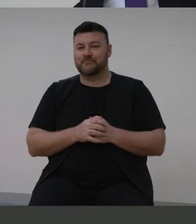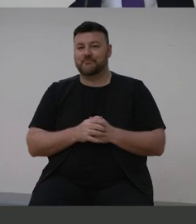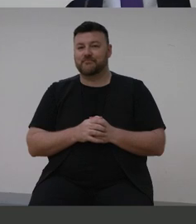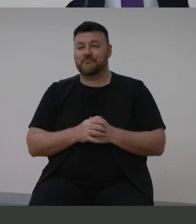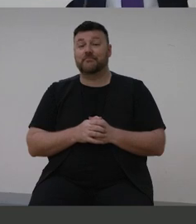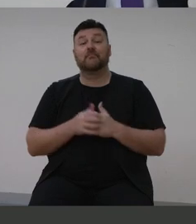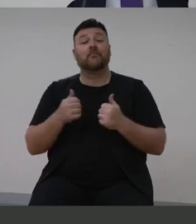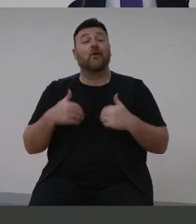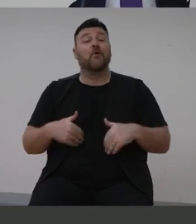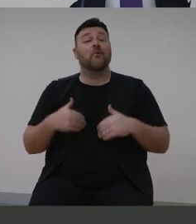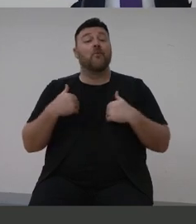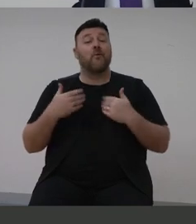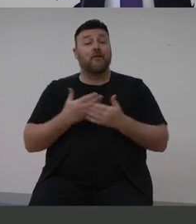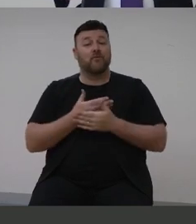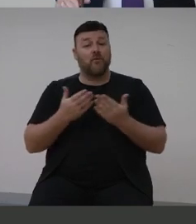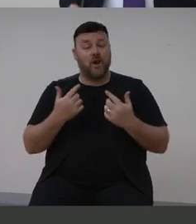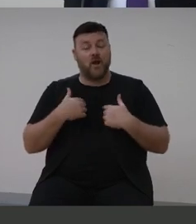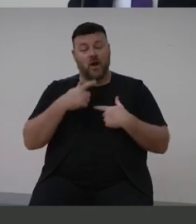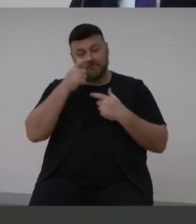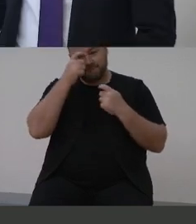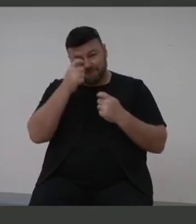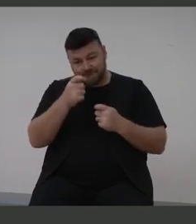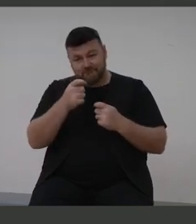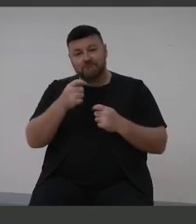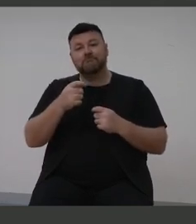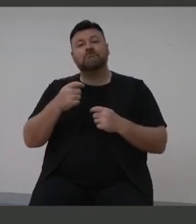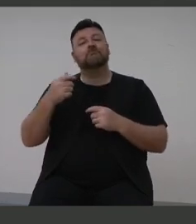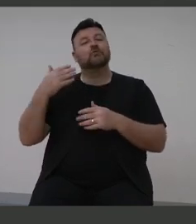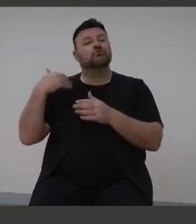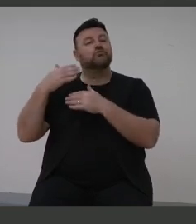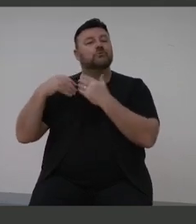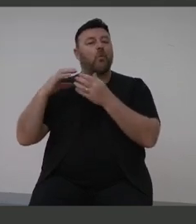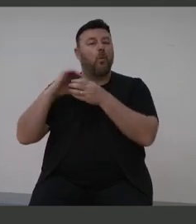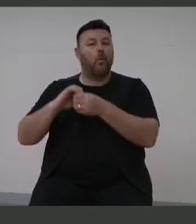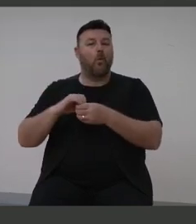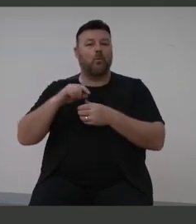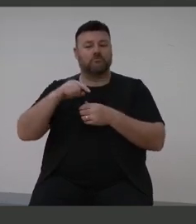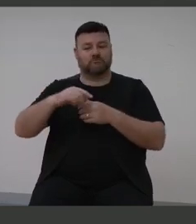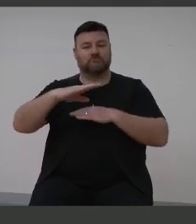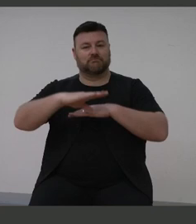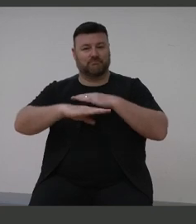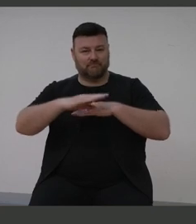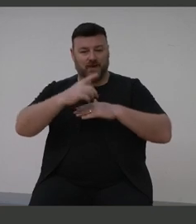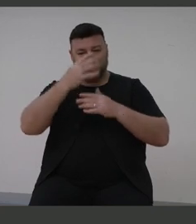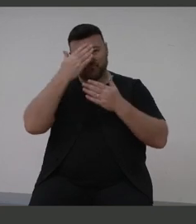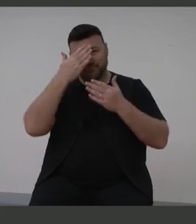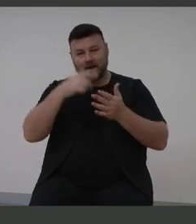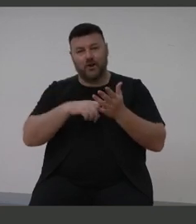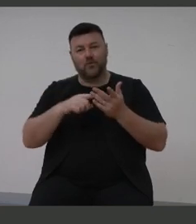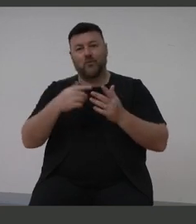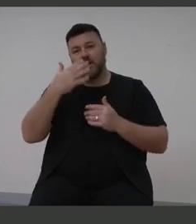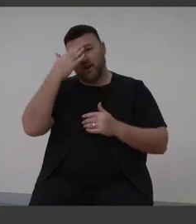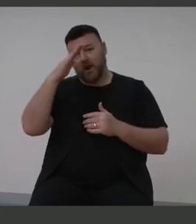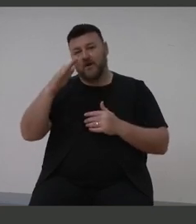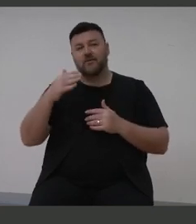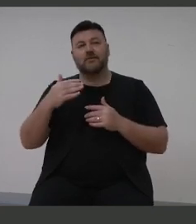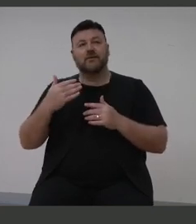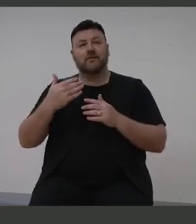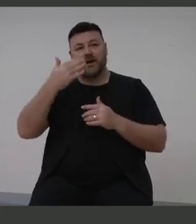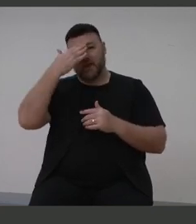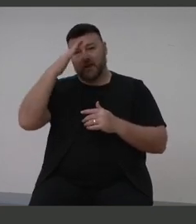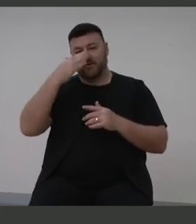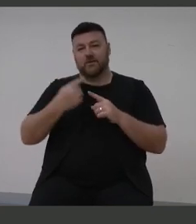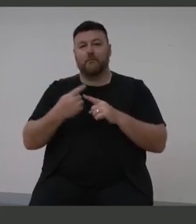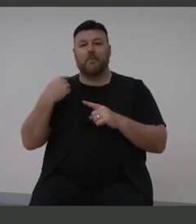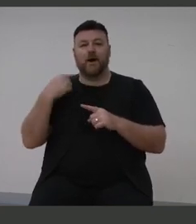Good morning, everyone. Can I also acknowledge the traditional owners of the land and pay my respects to elders past and present. Thank you, Zach, for your wonderful